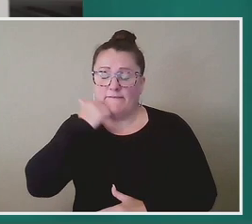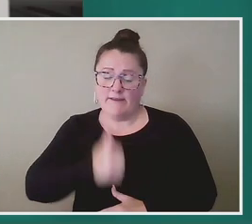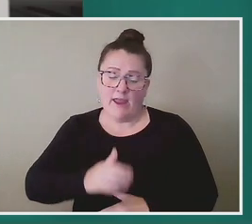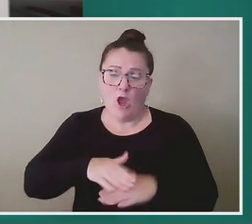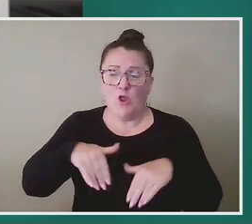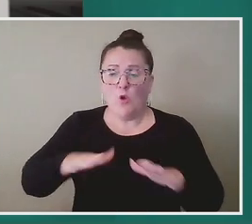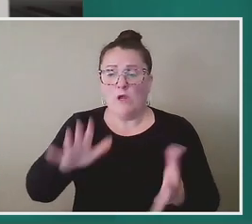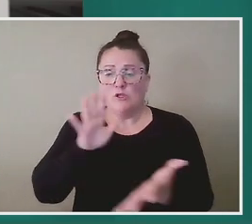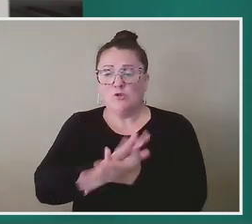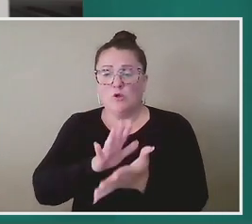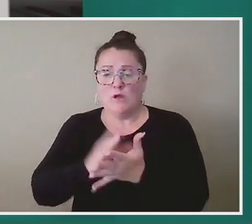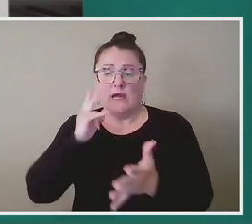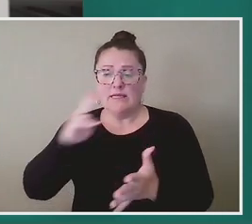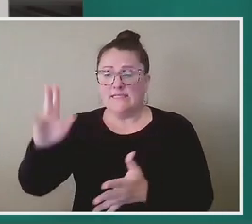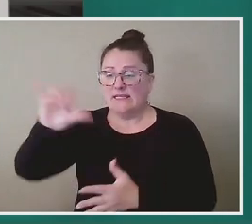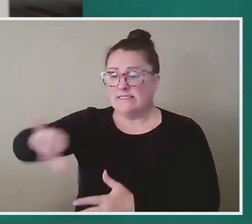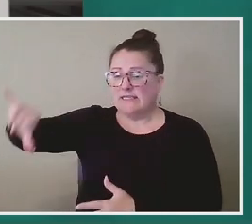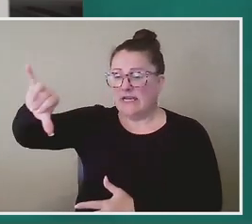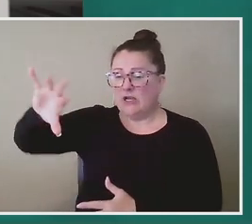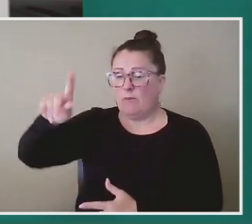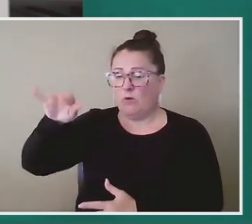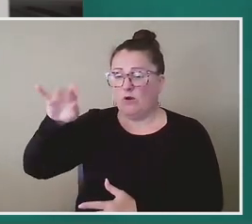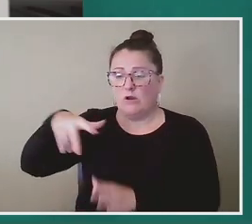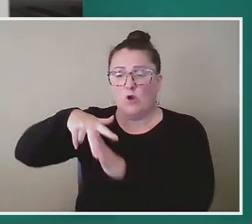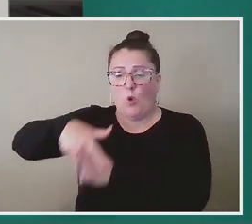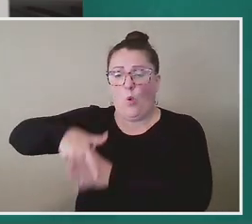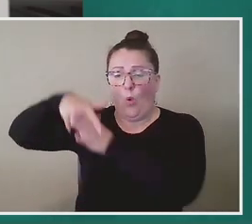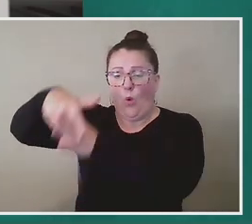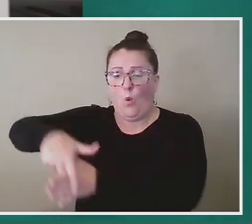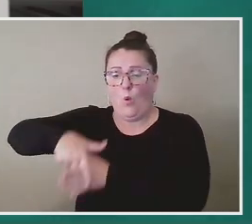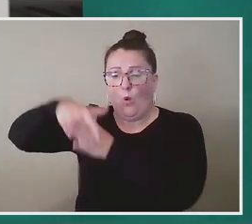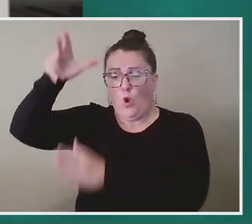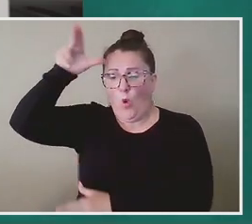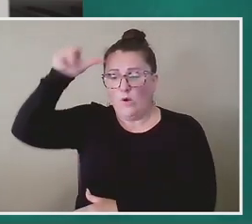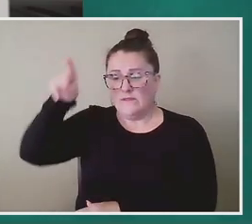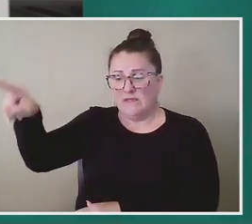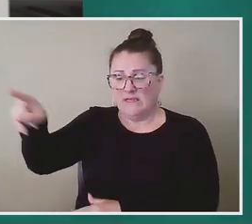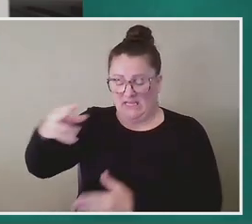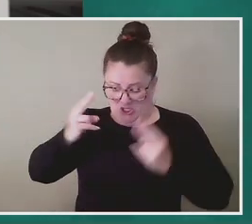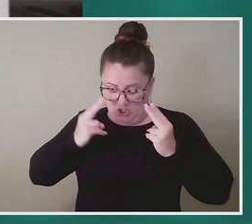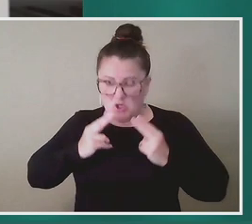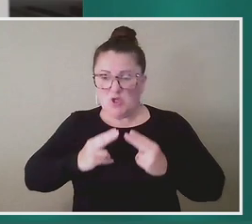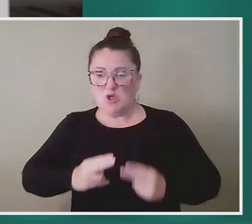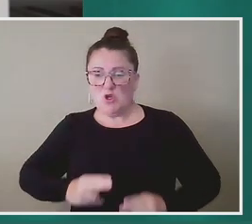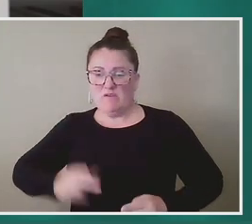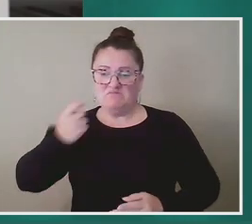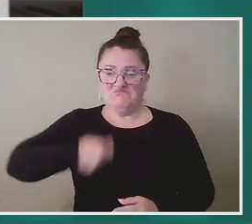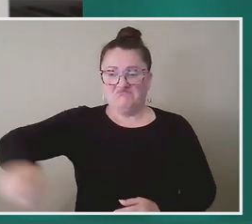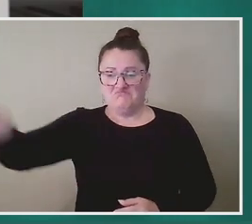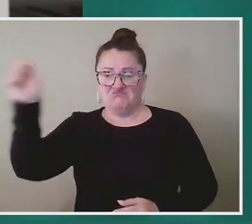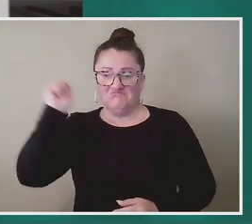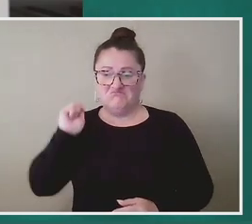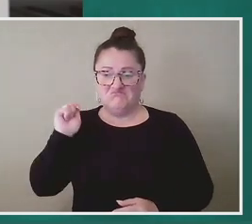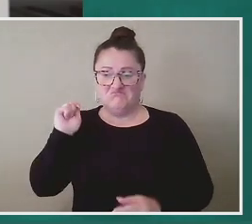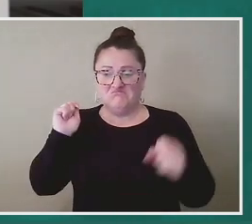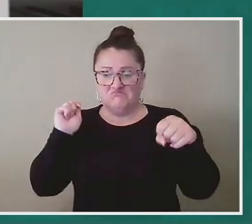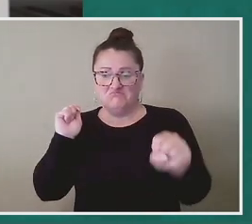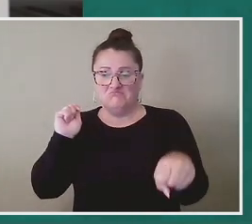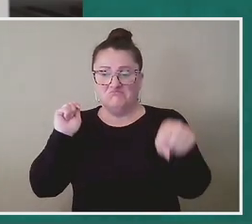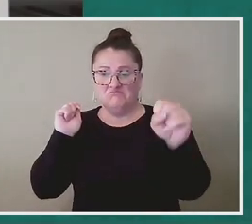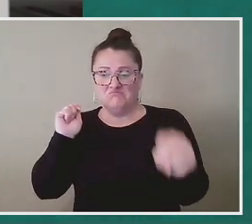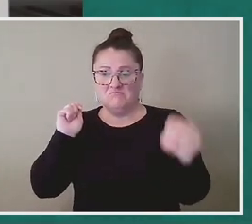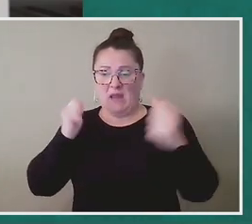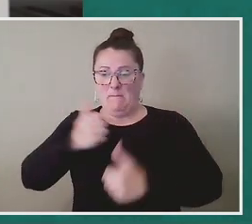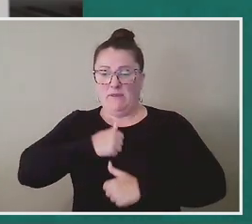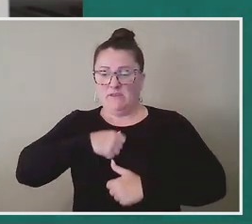passed a statue of PGT Beauregard riding on horseback, his Confederate uniform slung over his shoulder, and his military cap pulled